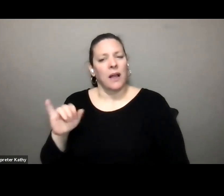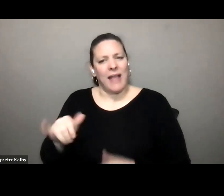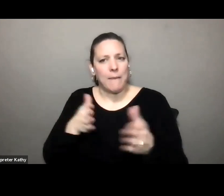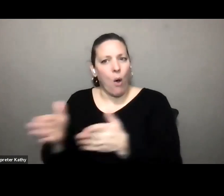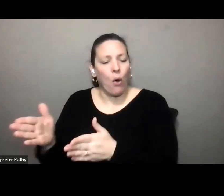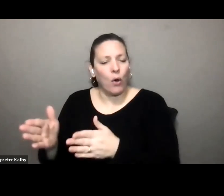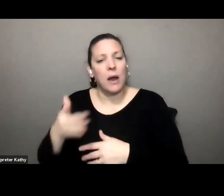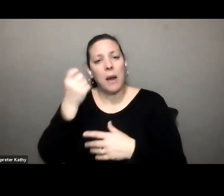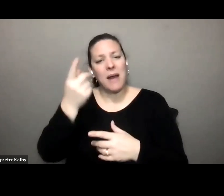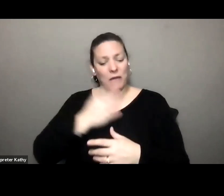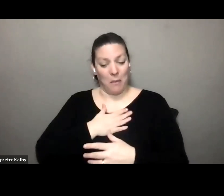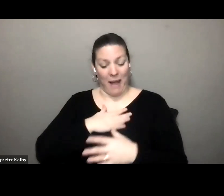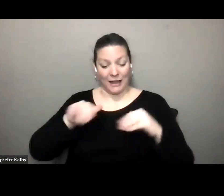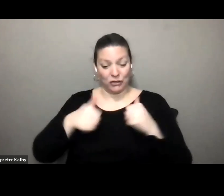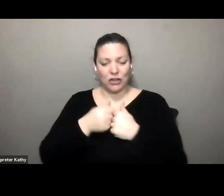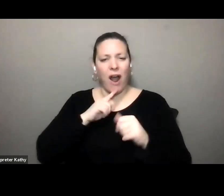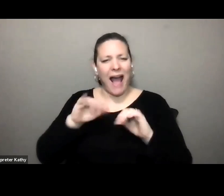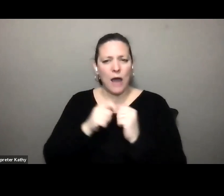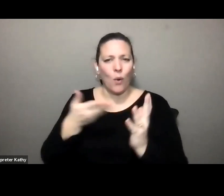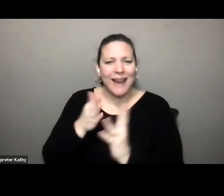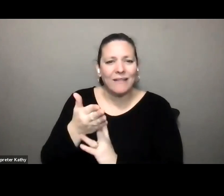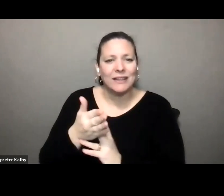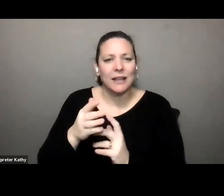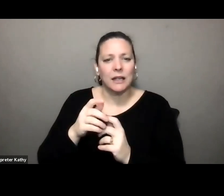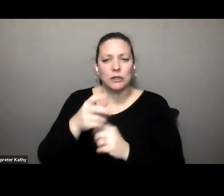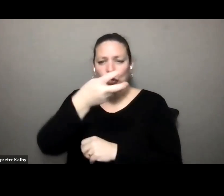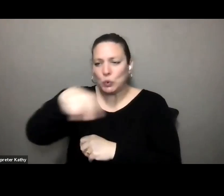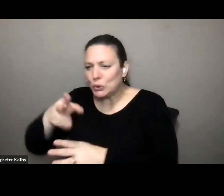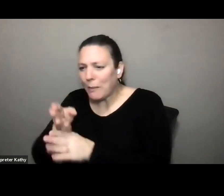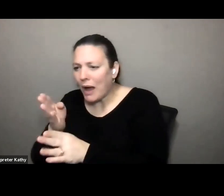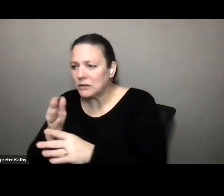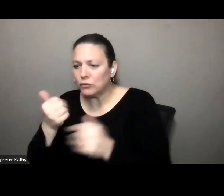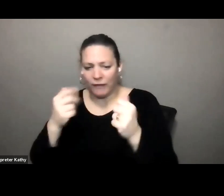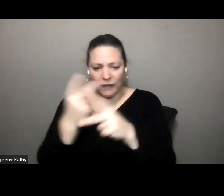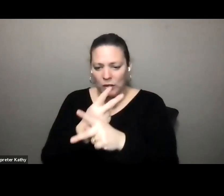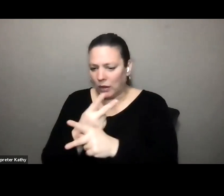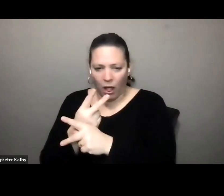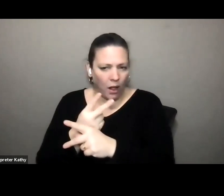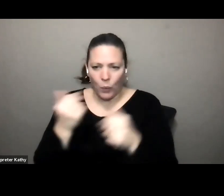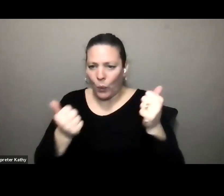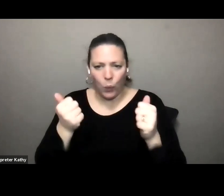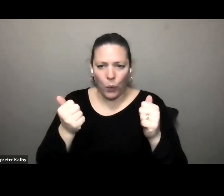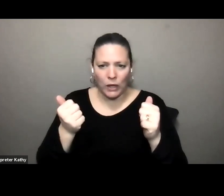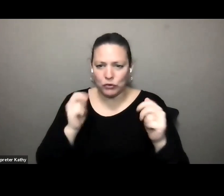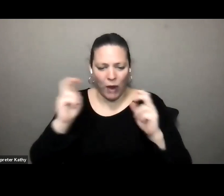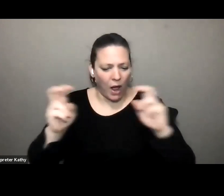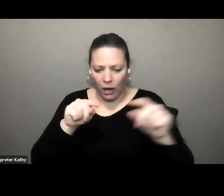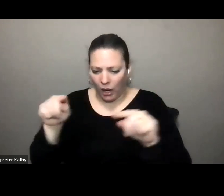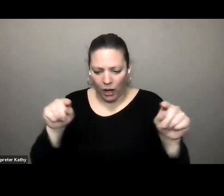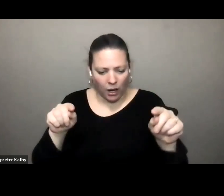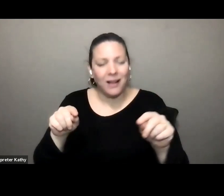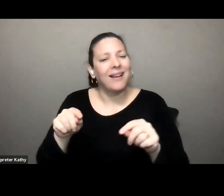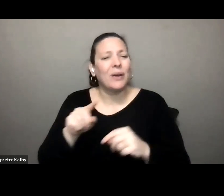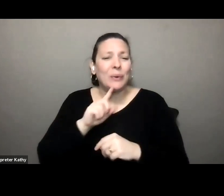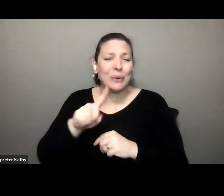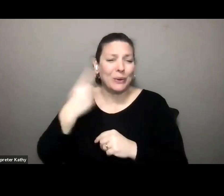are with navigating and changing buses and figuring out the the routes um about the only